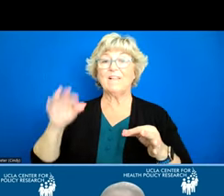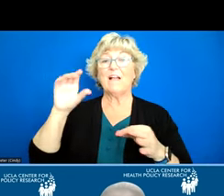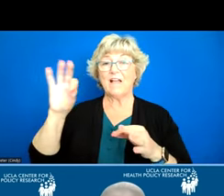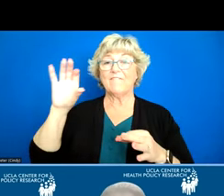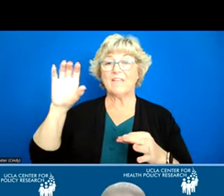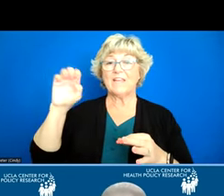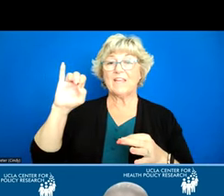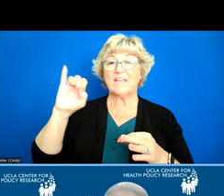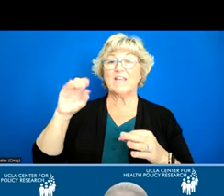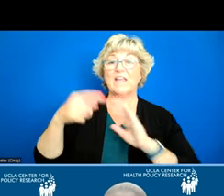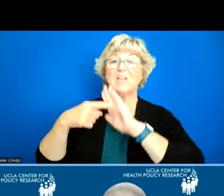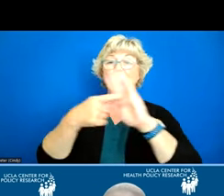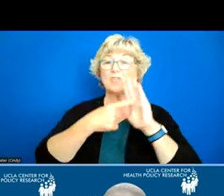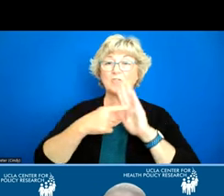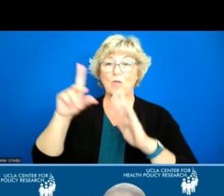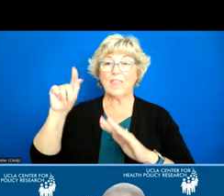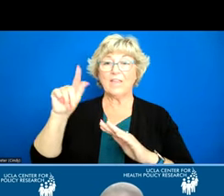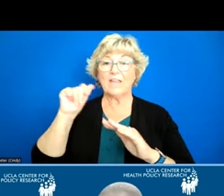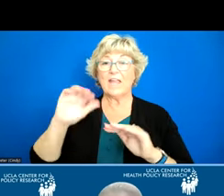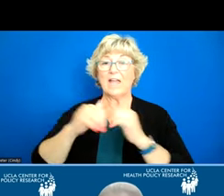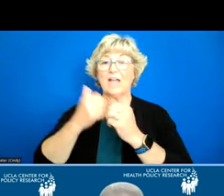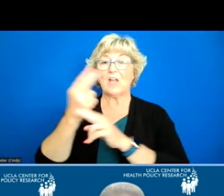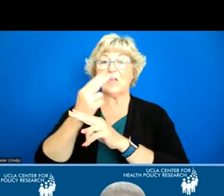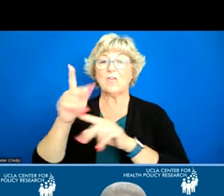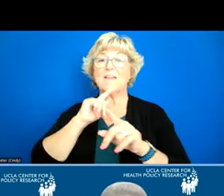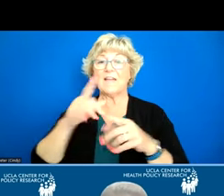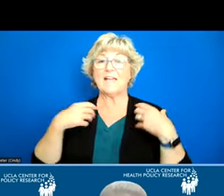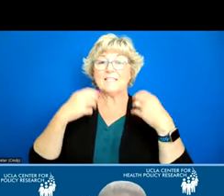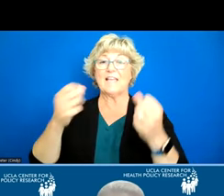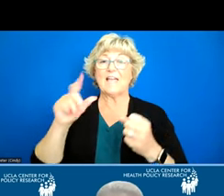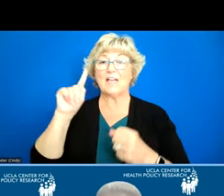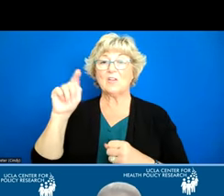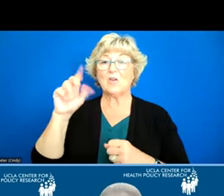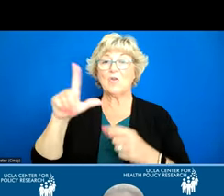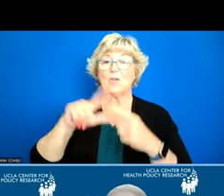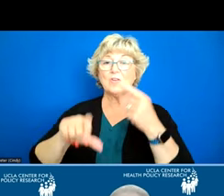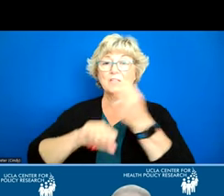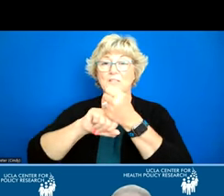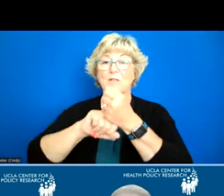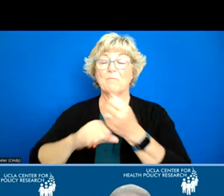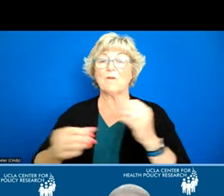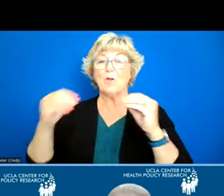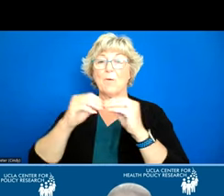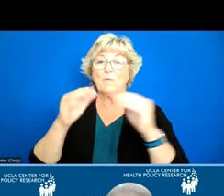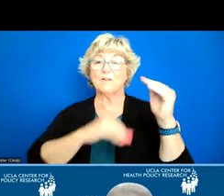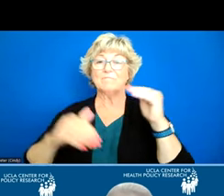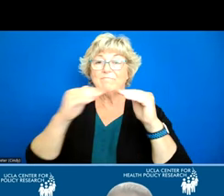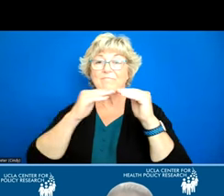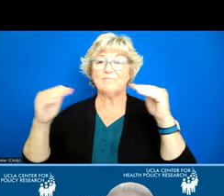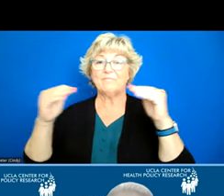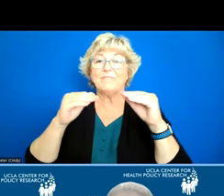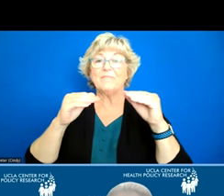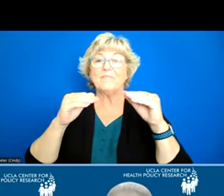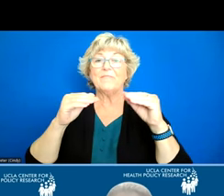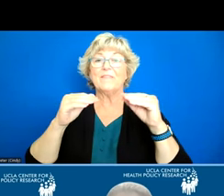and present some data to illustrate how it can be used as a health equity tool to support a more equitable distribution of